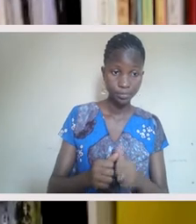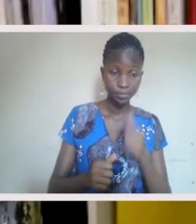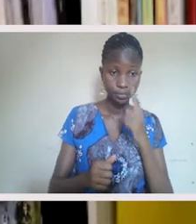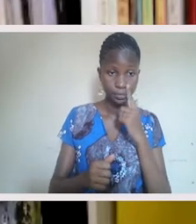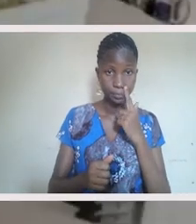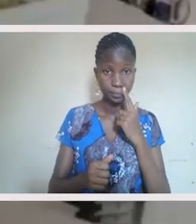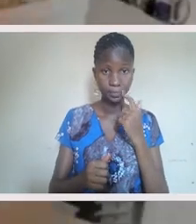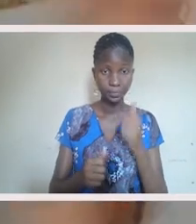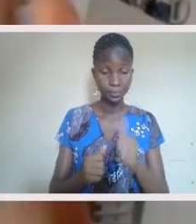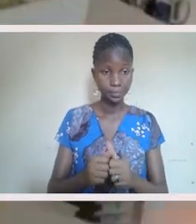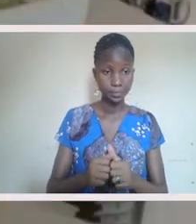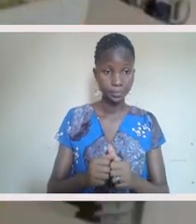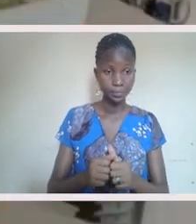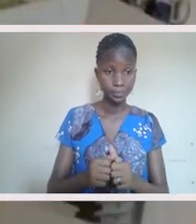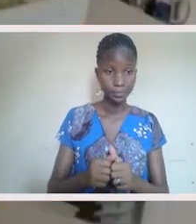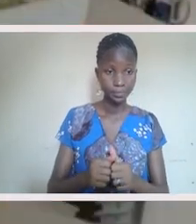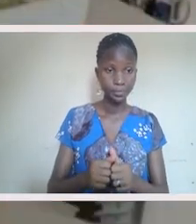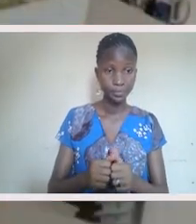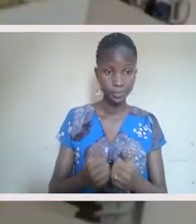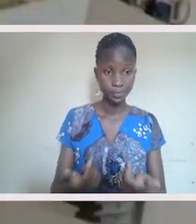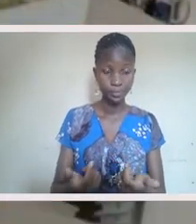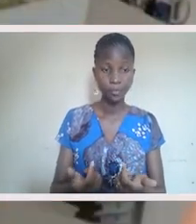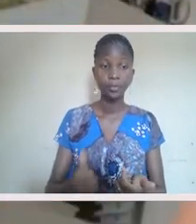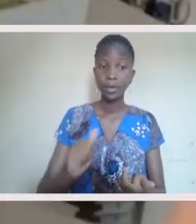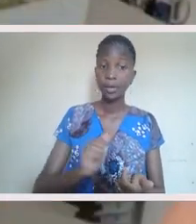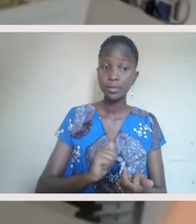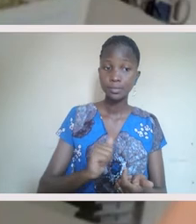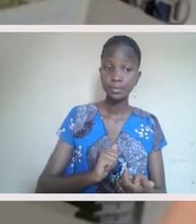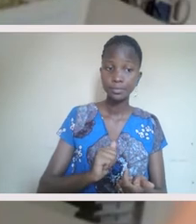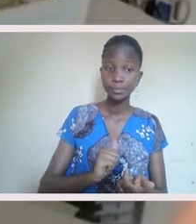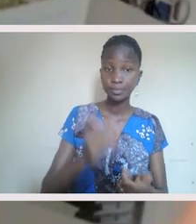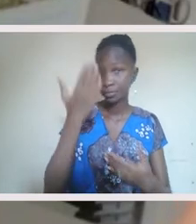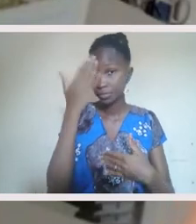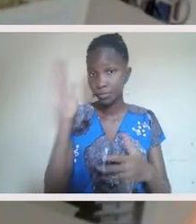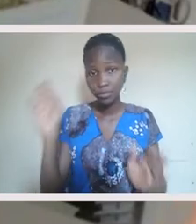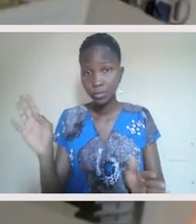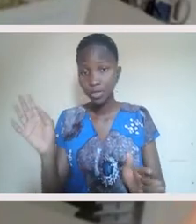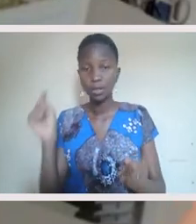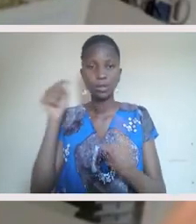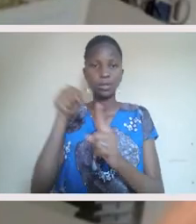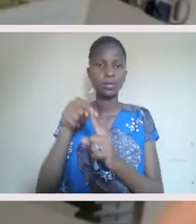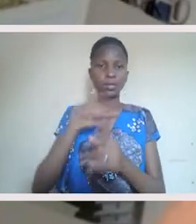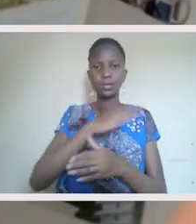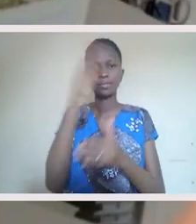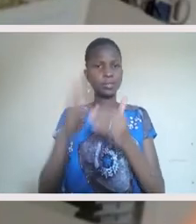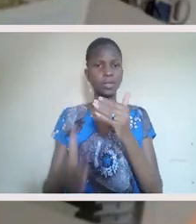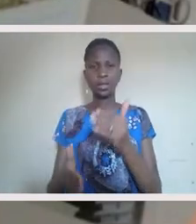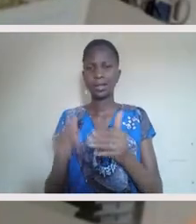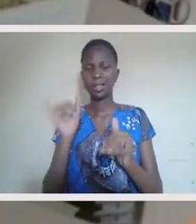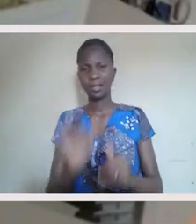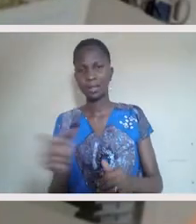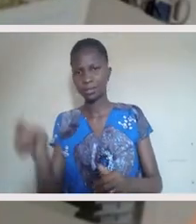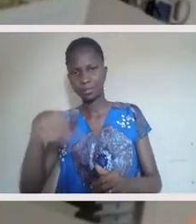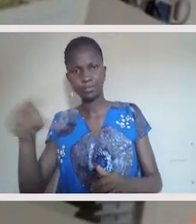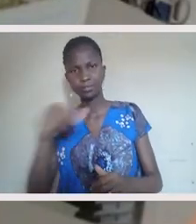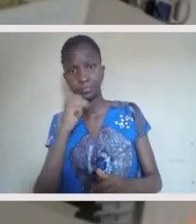people. Right. And, um, and then I didn't know until